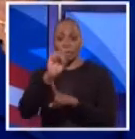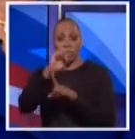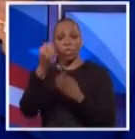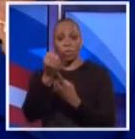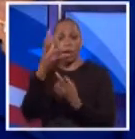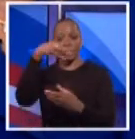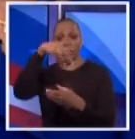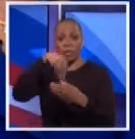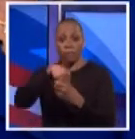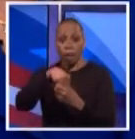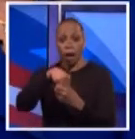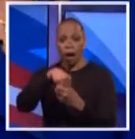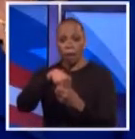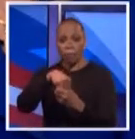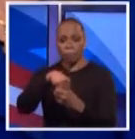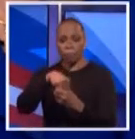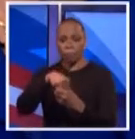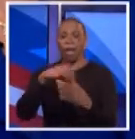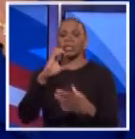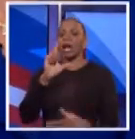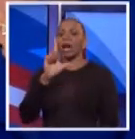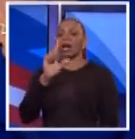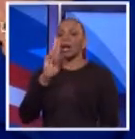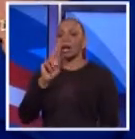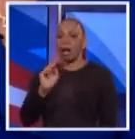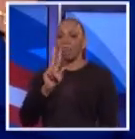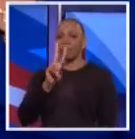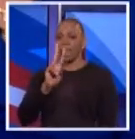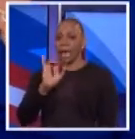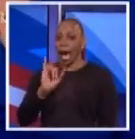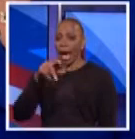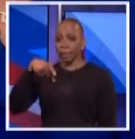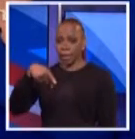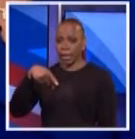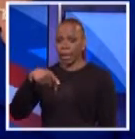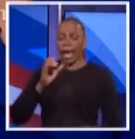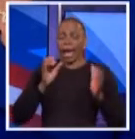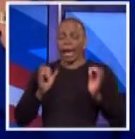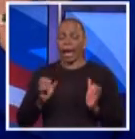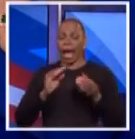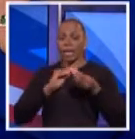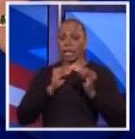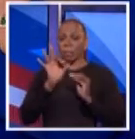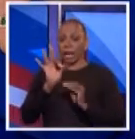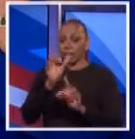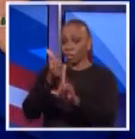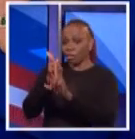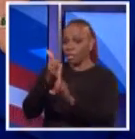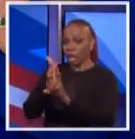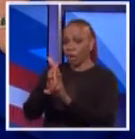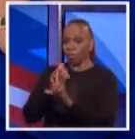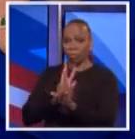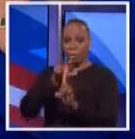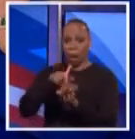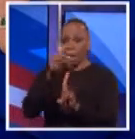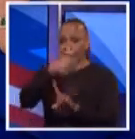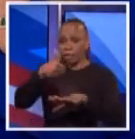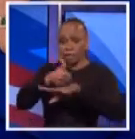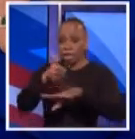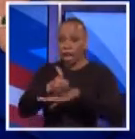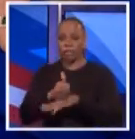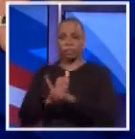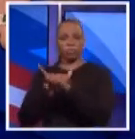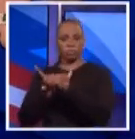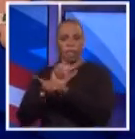Empress Club VIP and client number nine, which was yourself, would you have filed any charges? No, I would have done